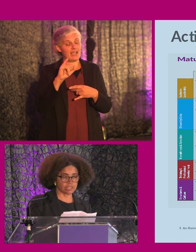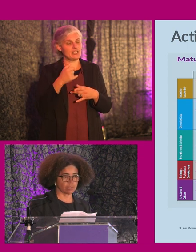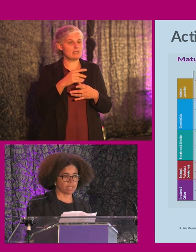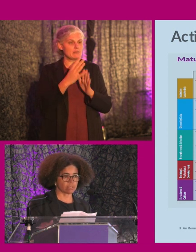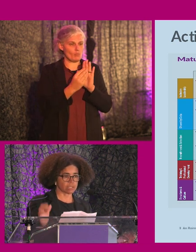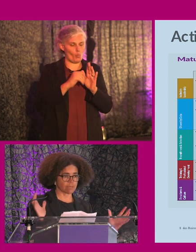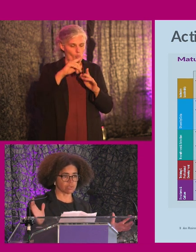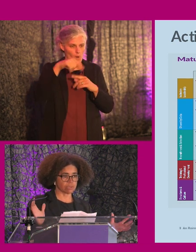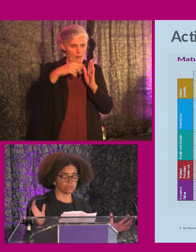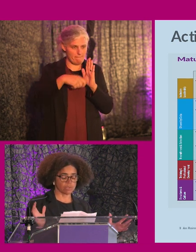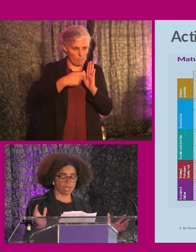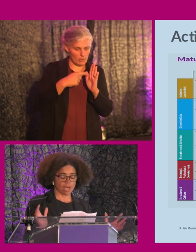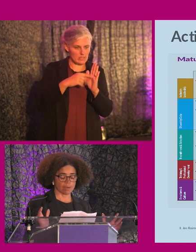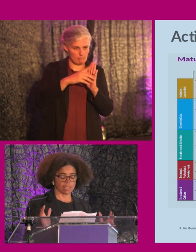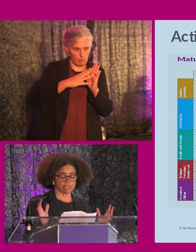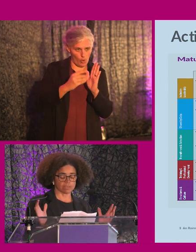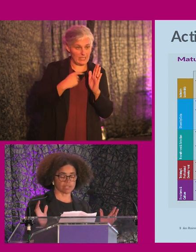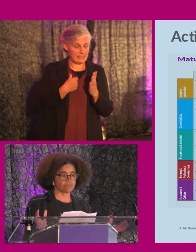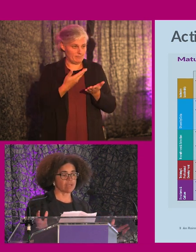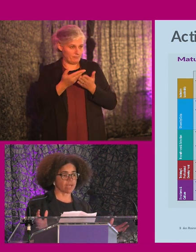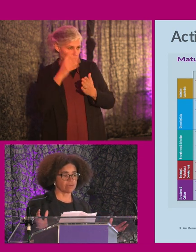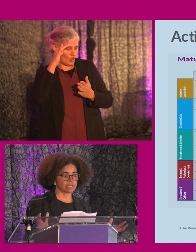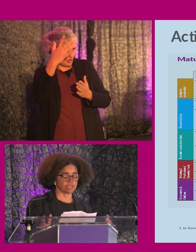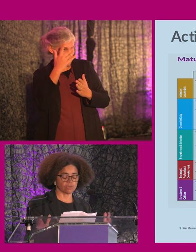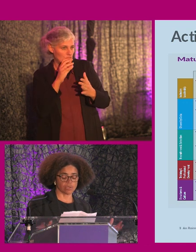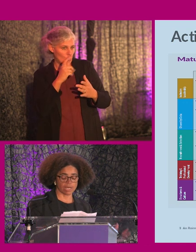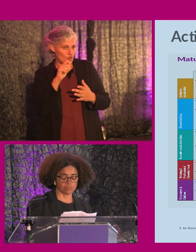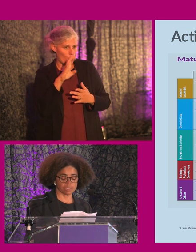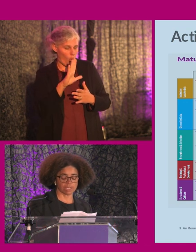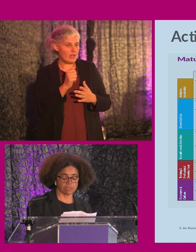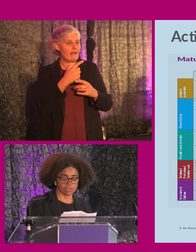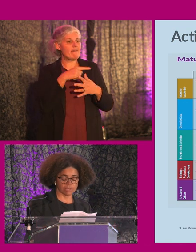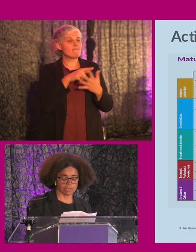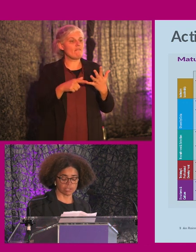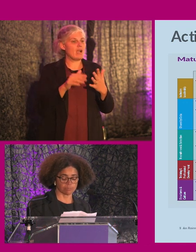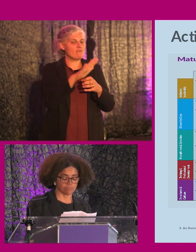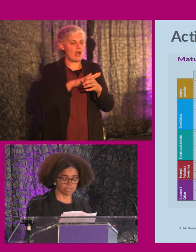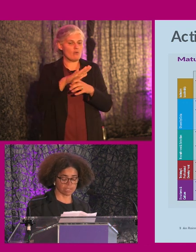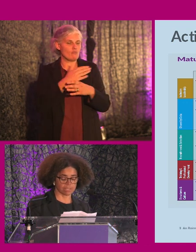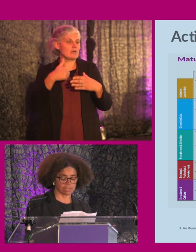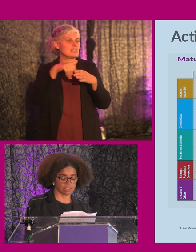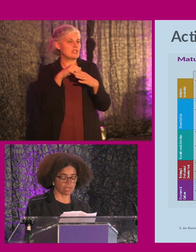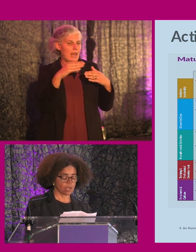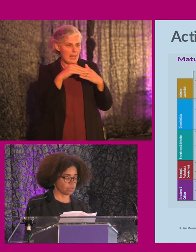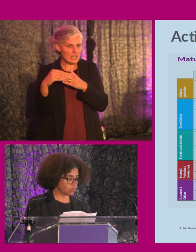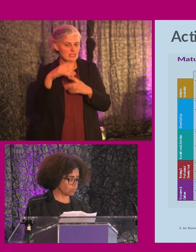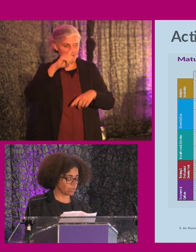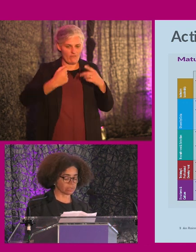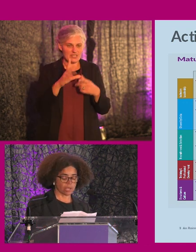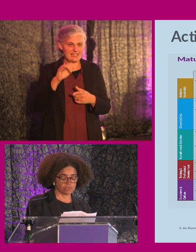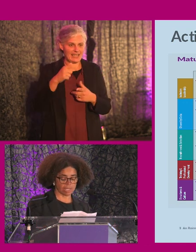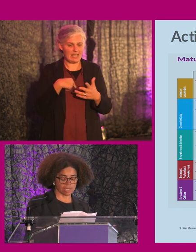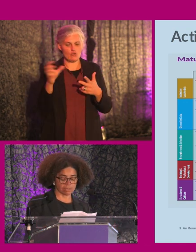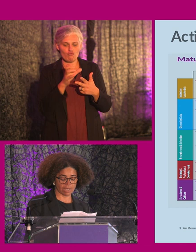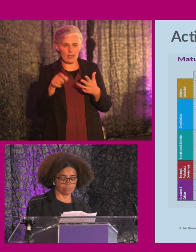it's actually quite a conceptual tool. There's, there's five areas that you look at, which is inclusive leadership, diversity data, recruitment,